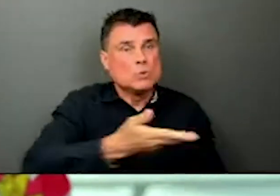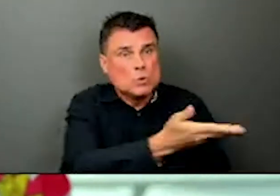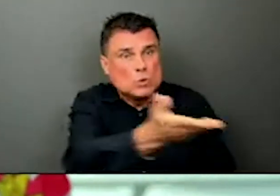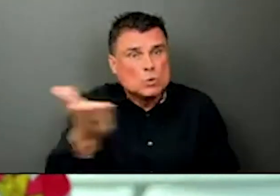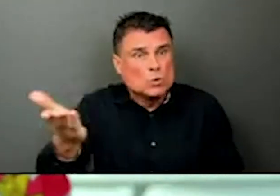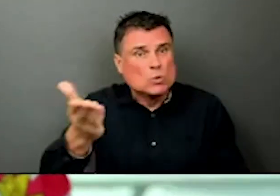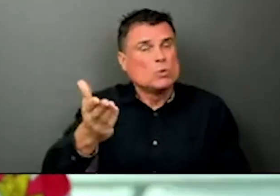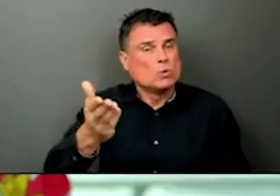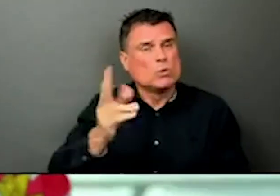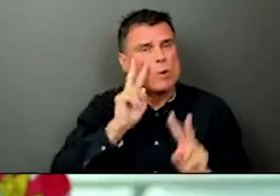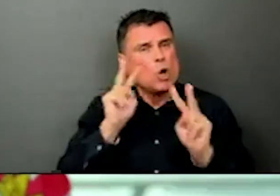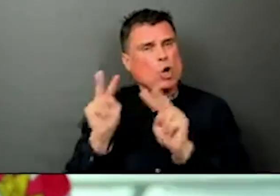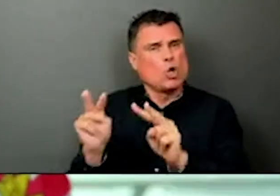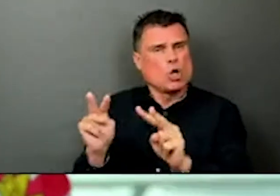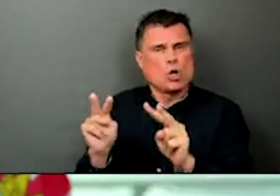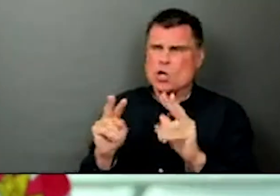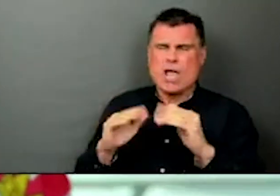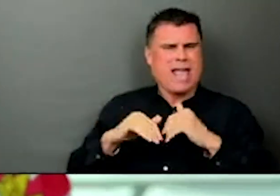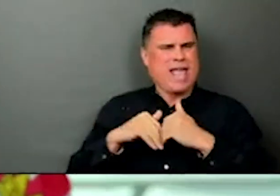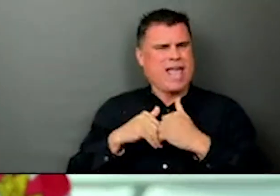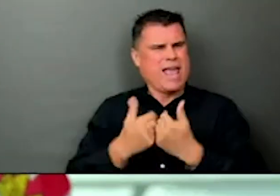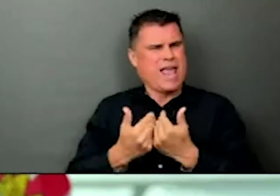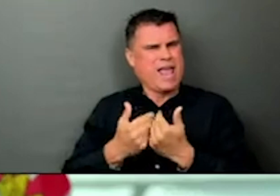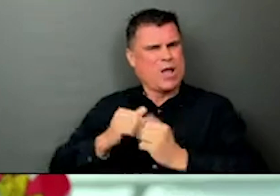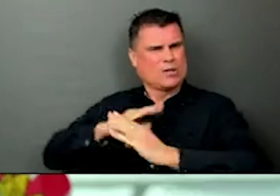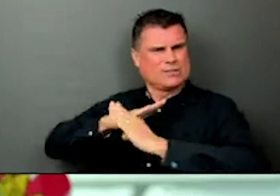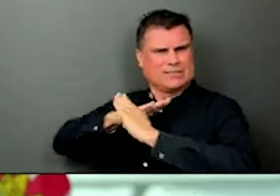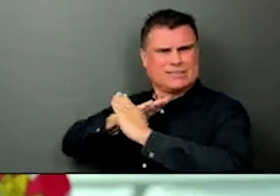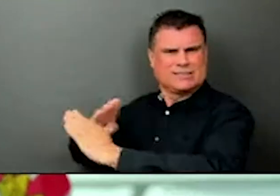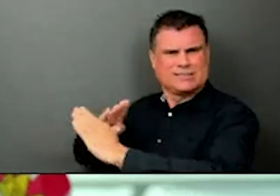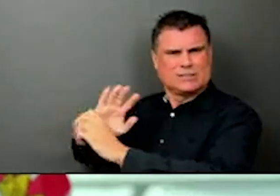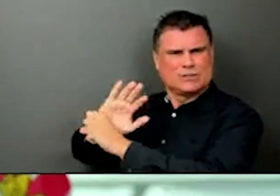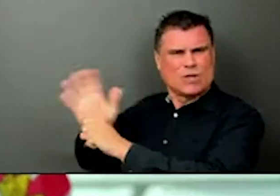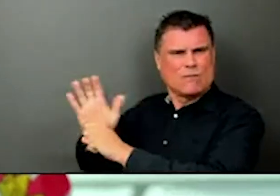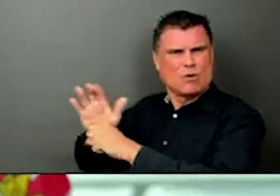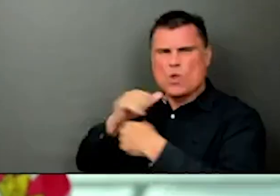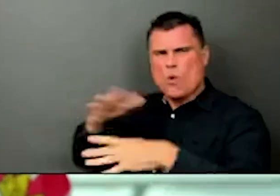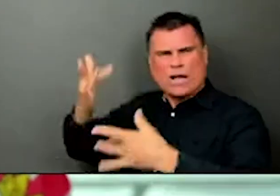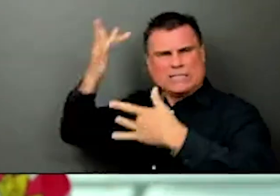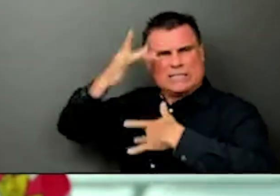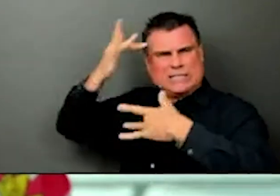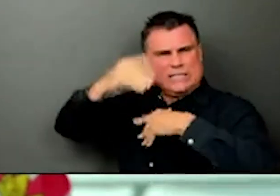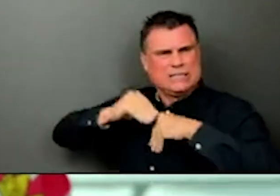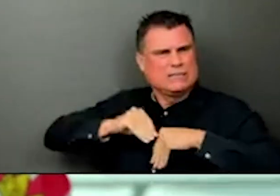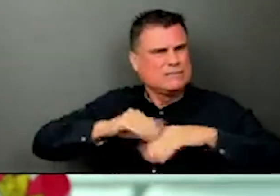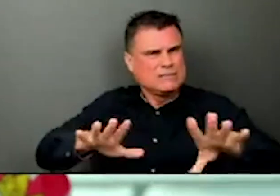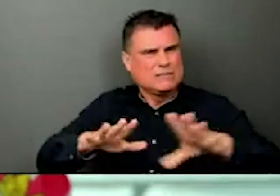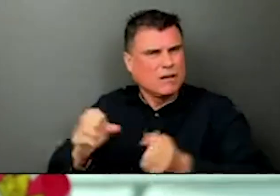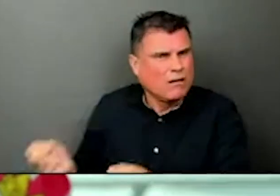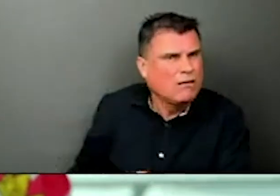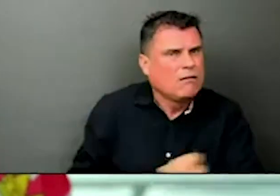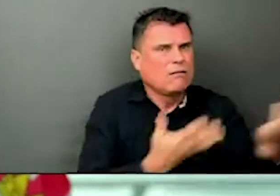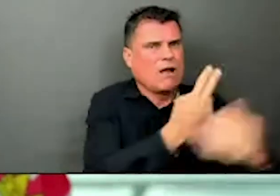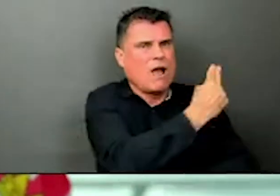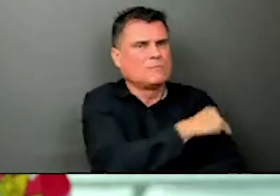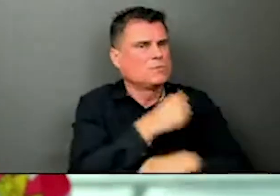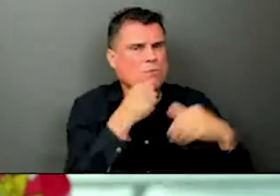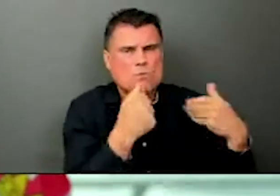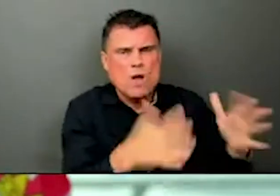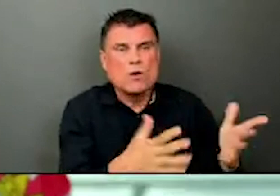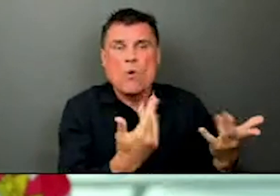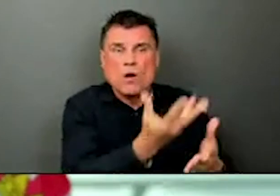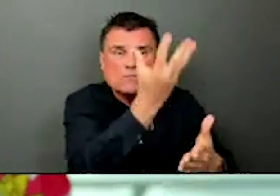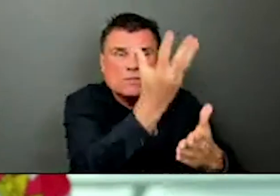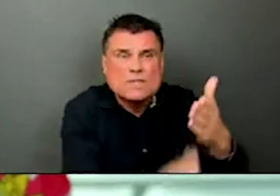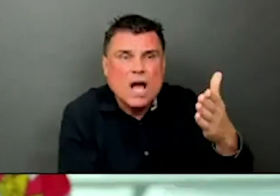losses. We have been focused on preventing serious illness, hospitalizations, and deaths. Orders and restrictions are part of